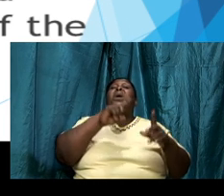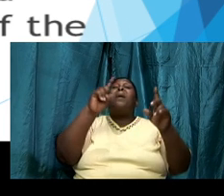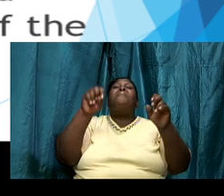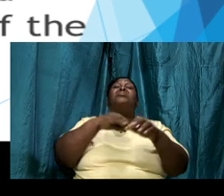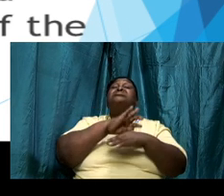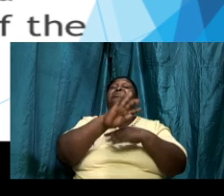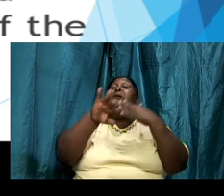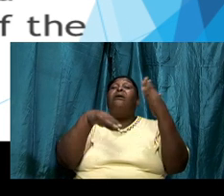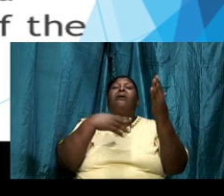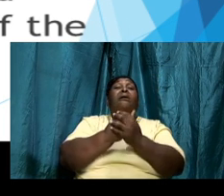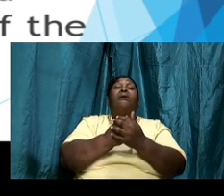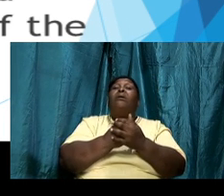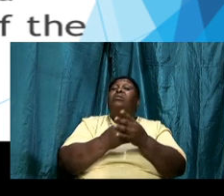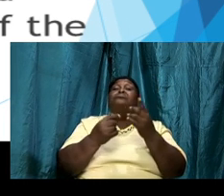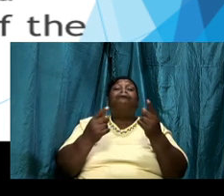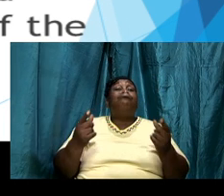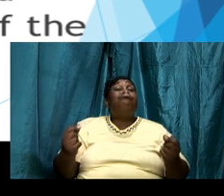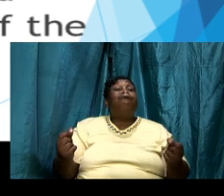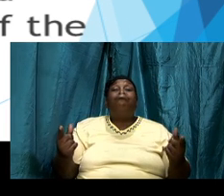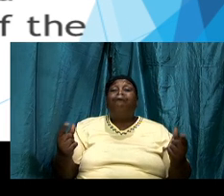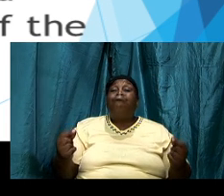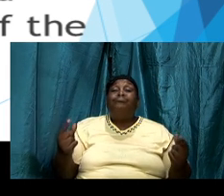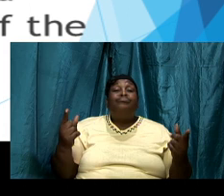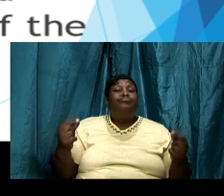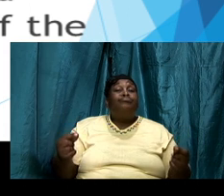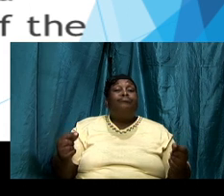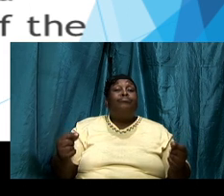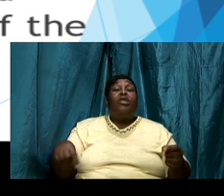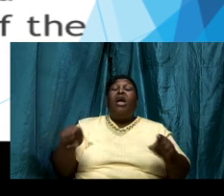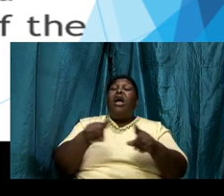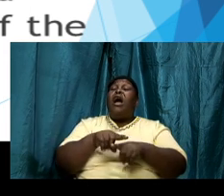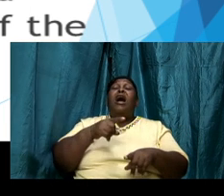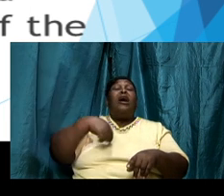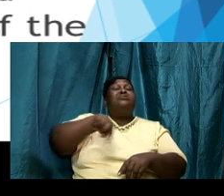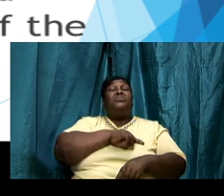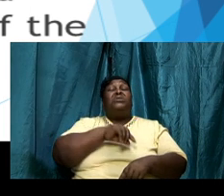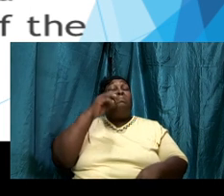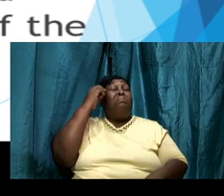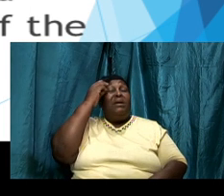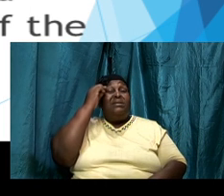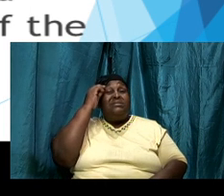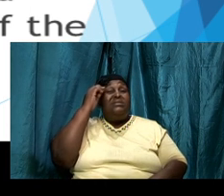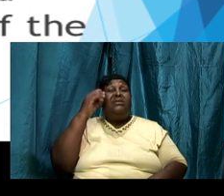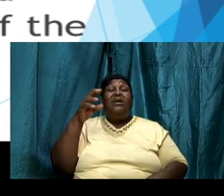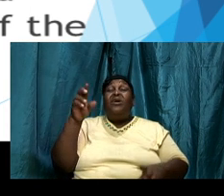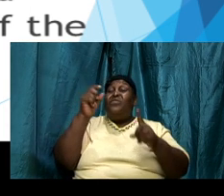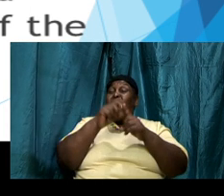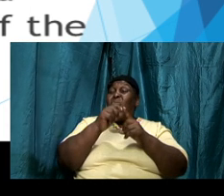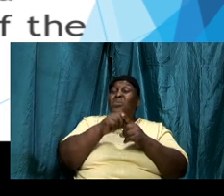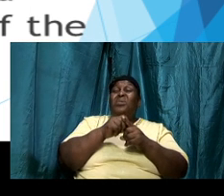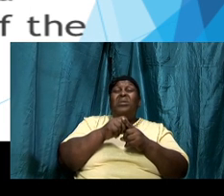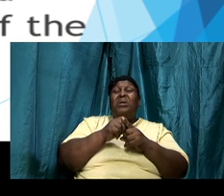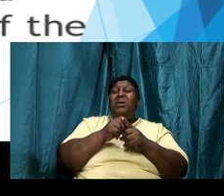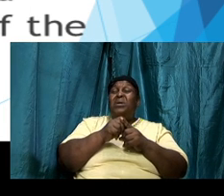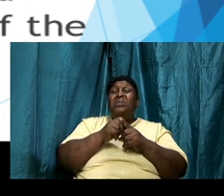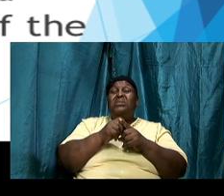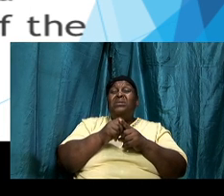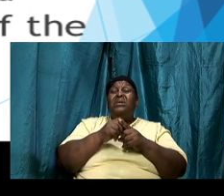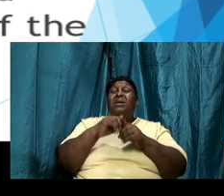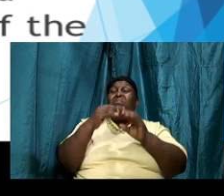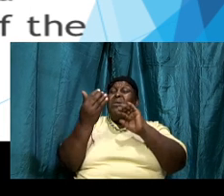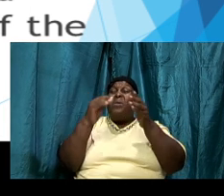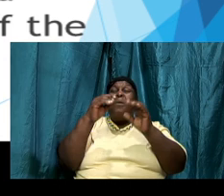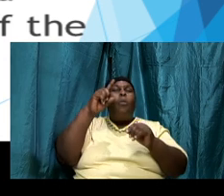because as we meditate the word start to form inside of us and the word start to become one with us